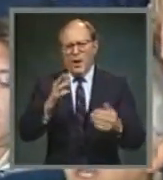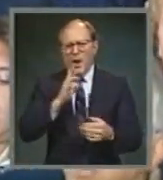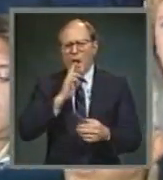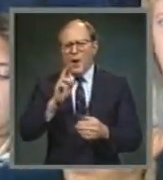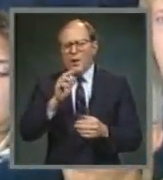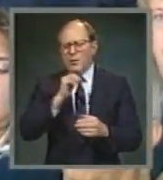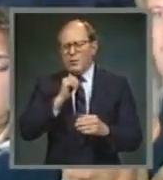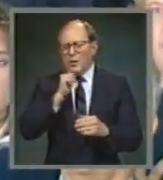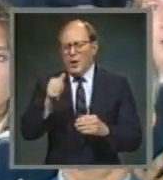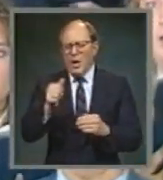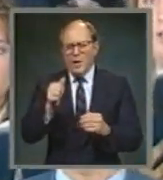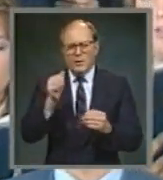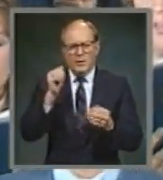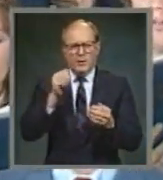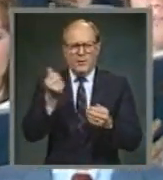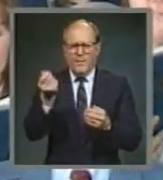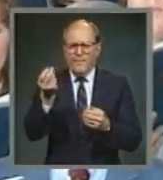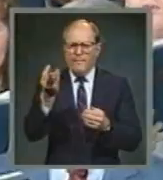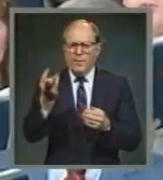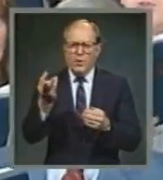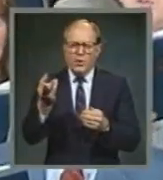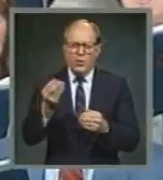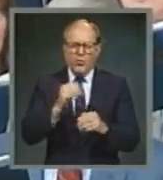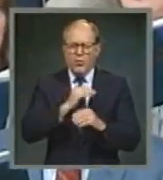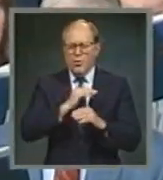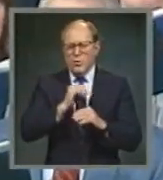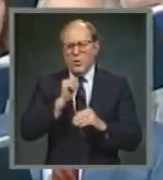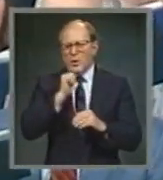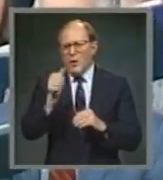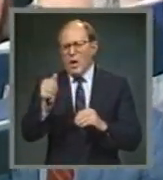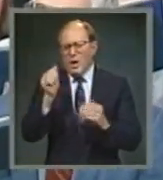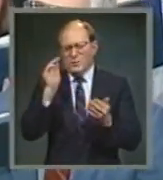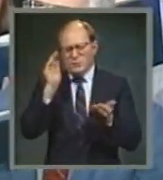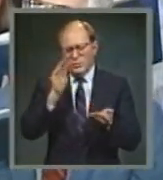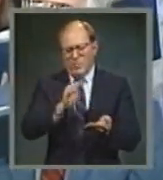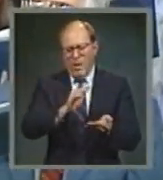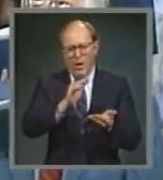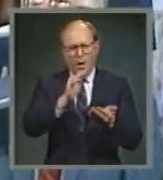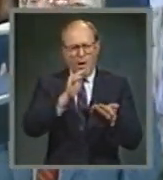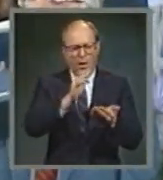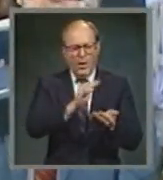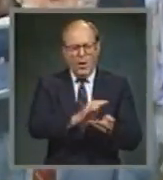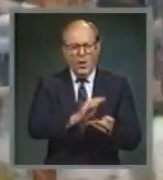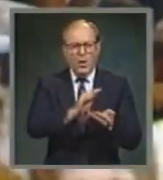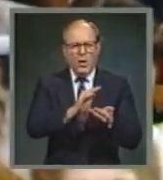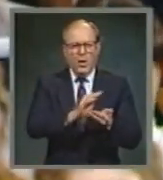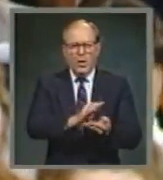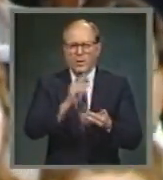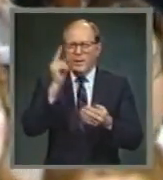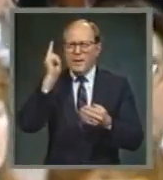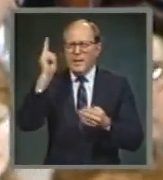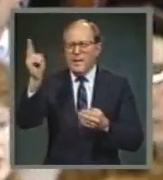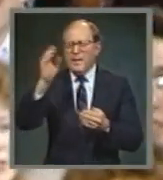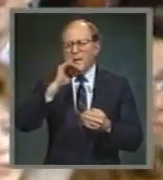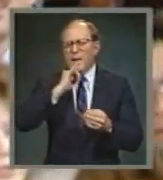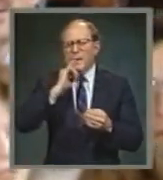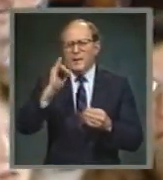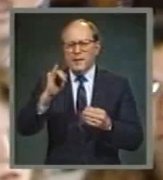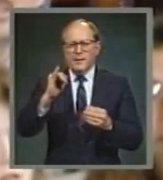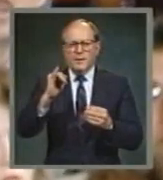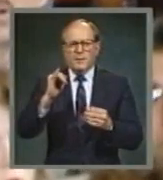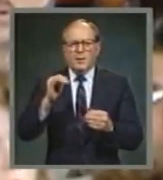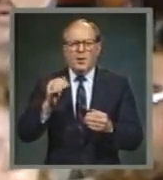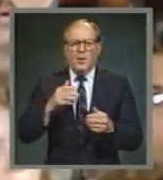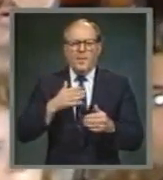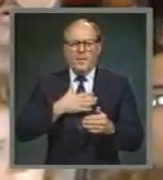are neither pure nor small. He is